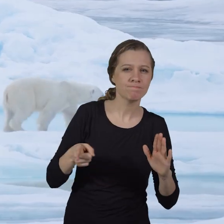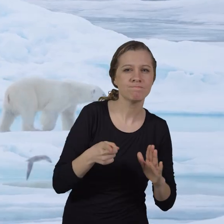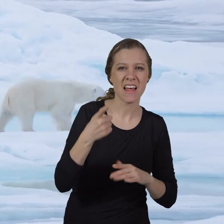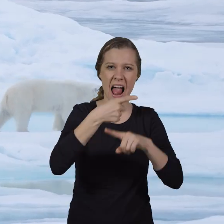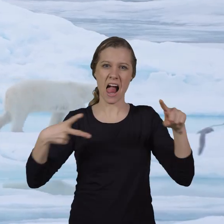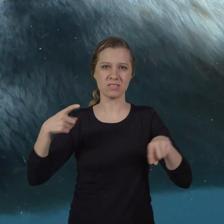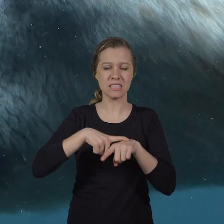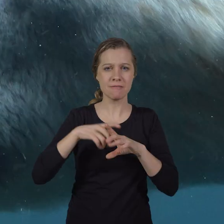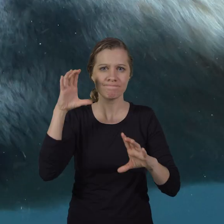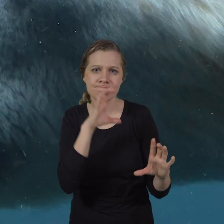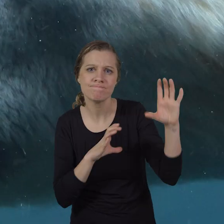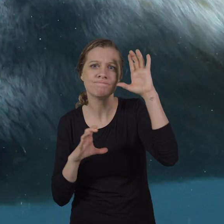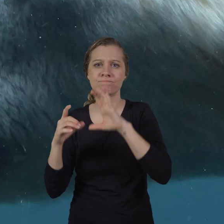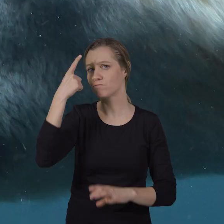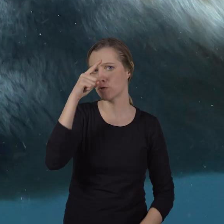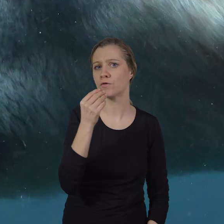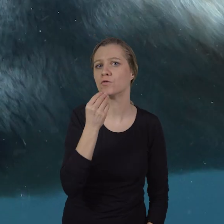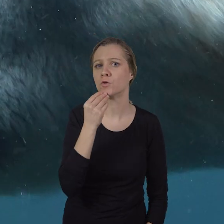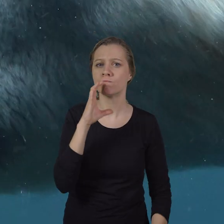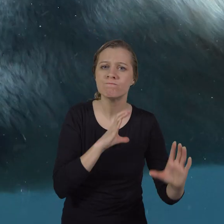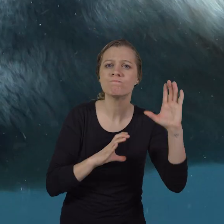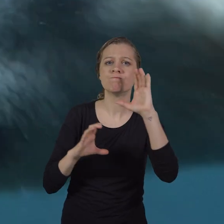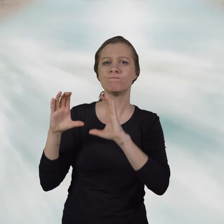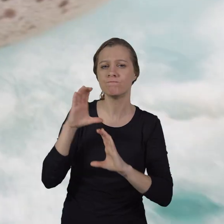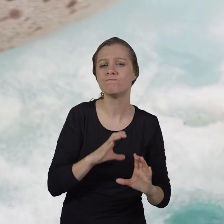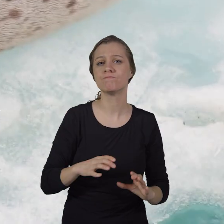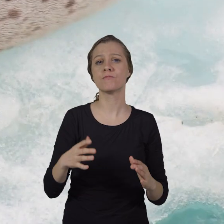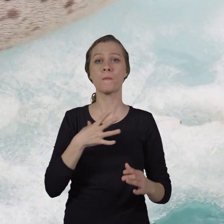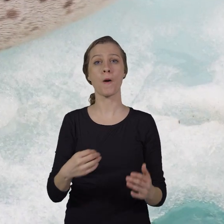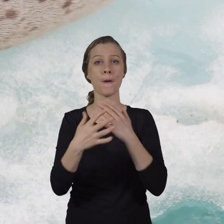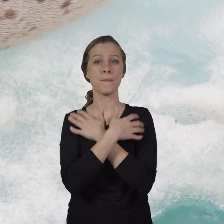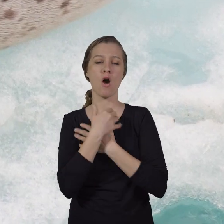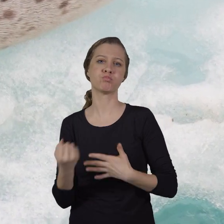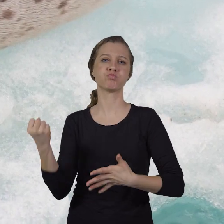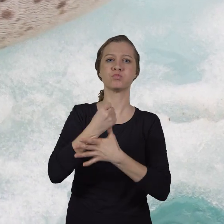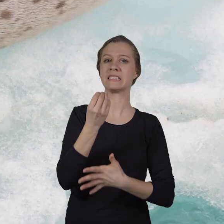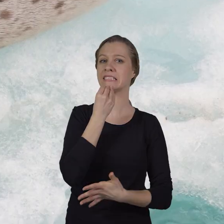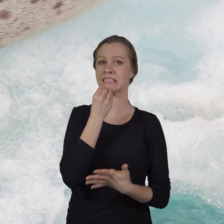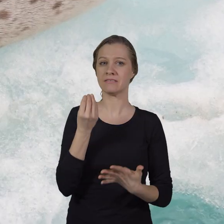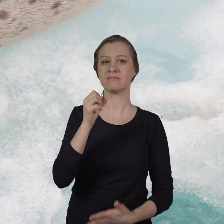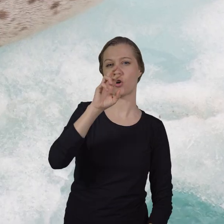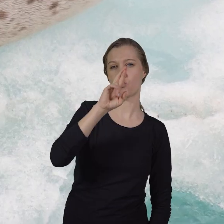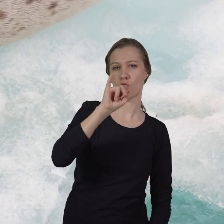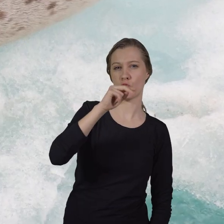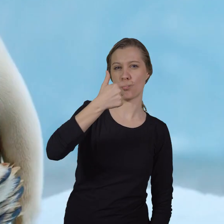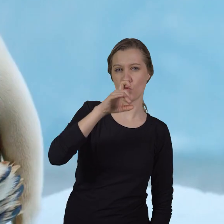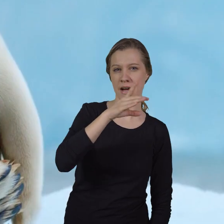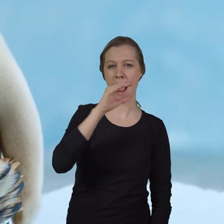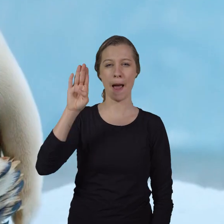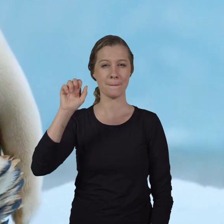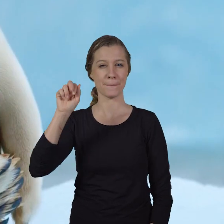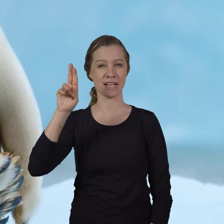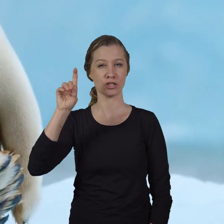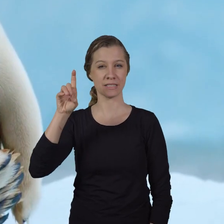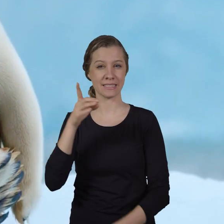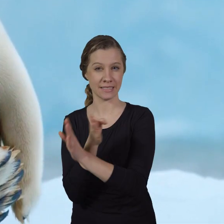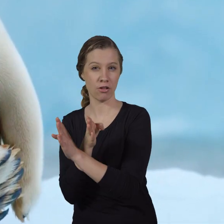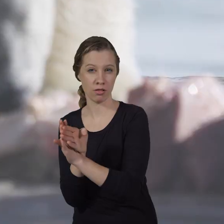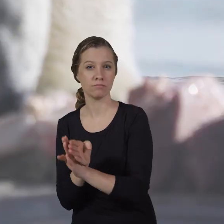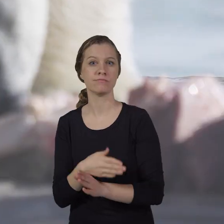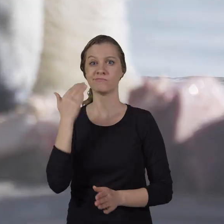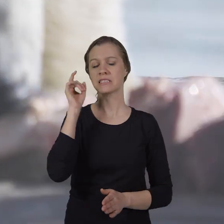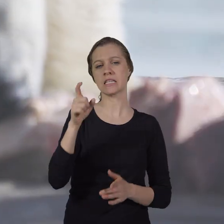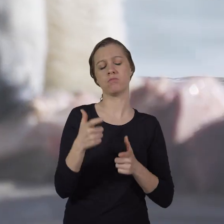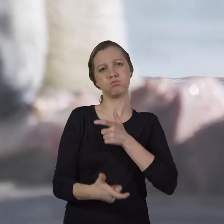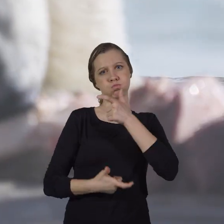spending half of their time hunting for food. Polar bears primarily eat ringed and bearded seals